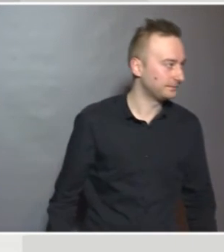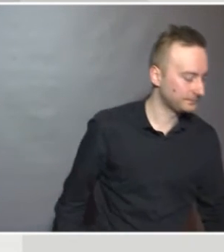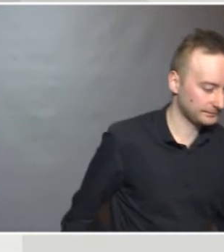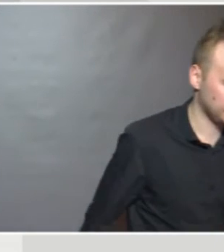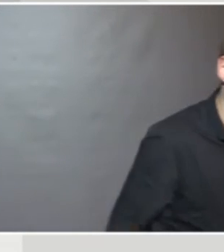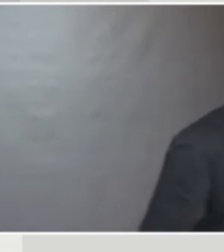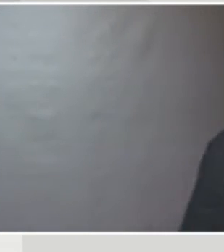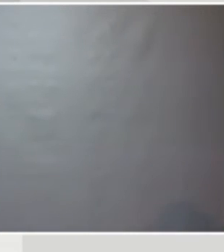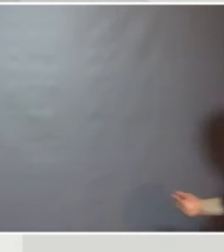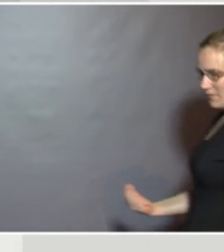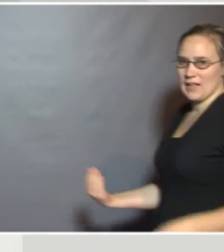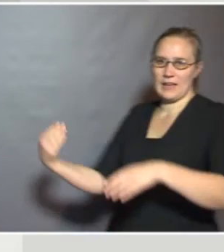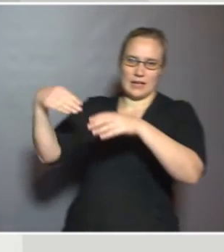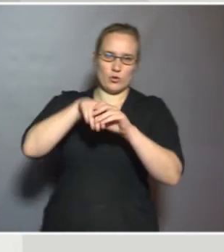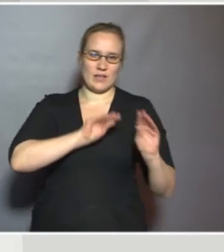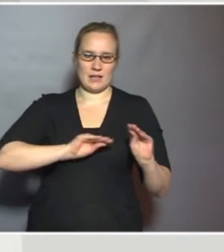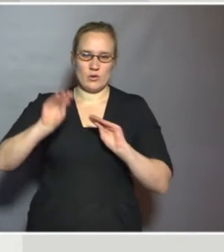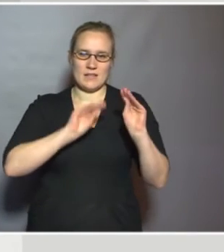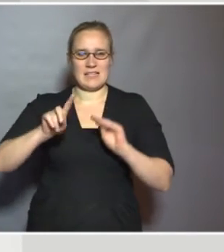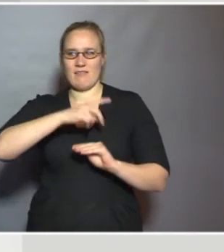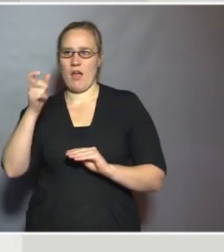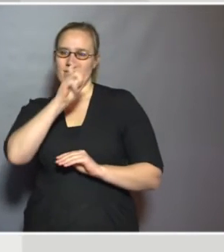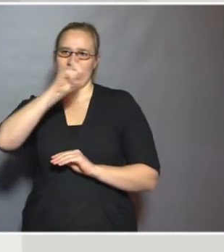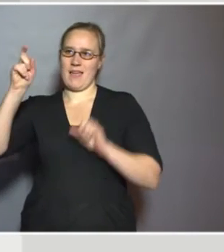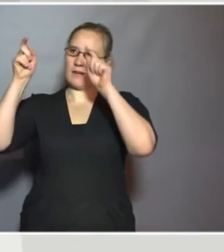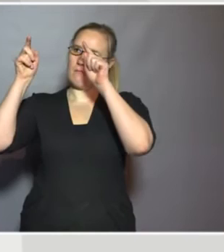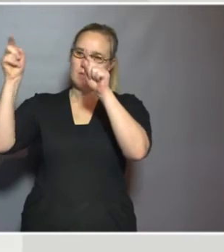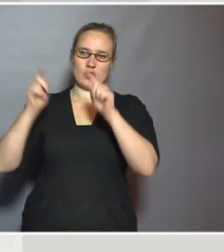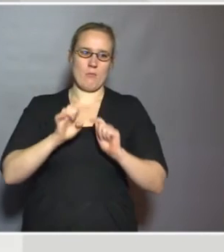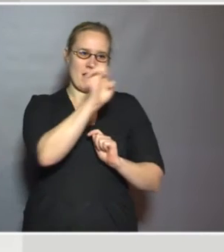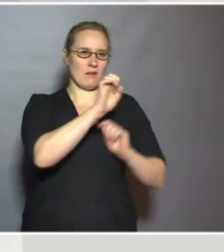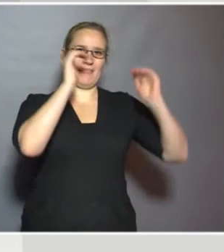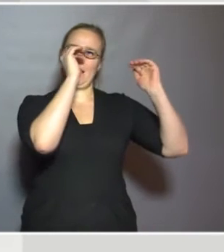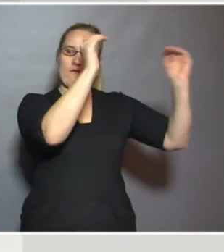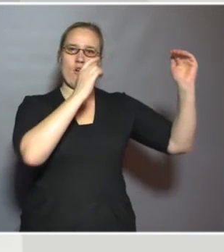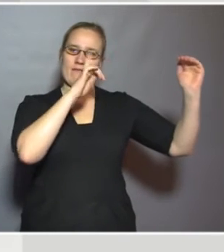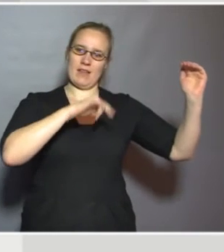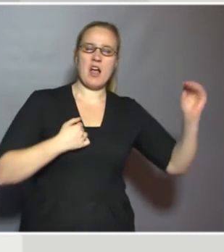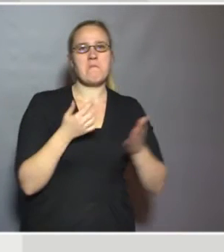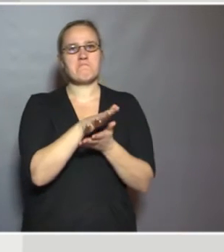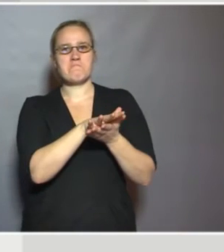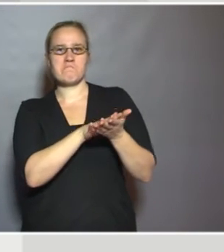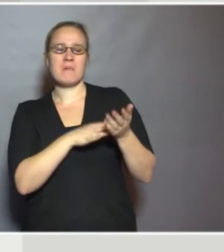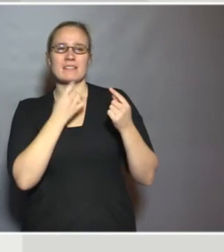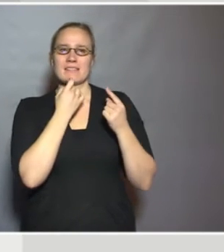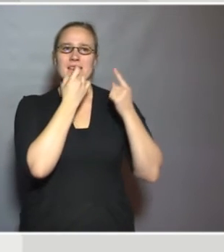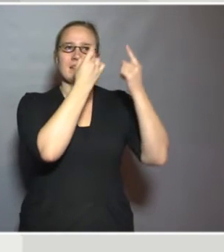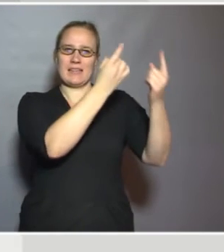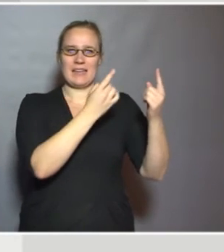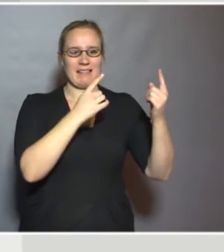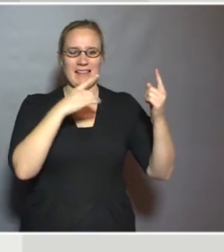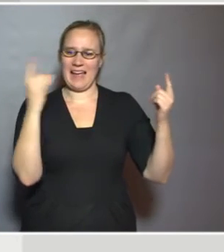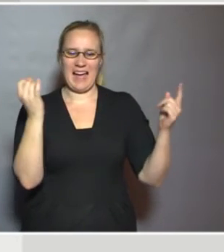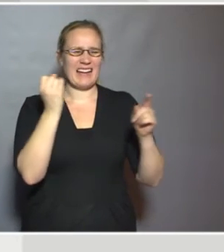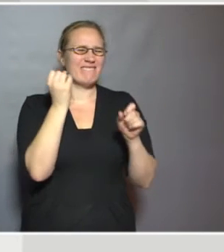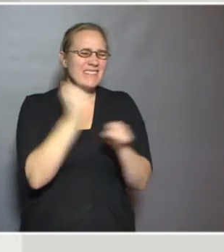inclusive education is another term that at the European level we can pretty much say there's no real